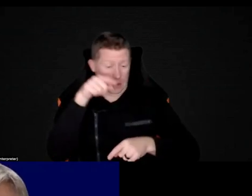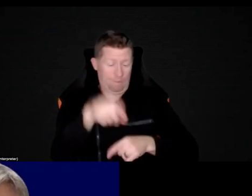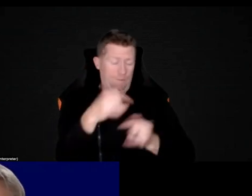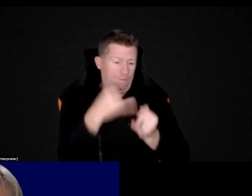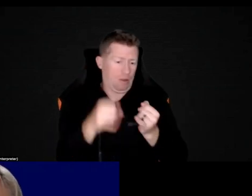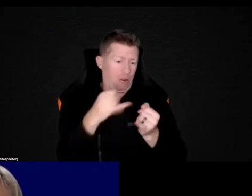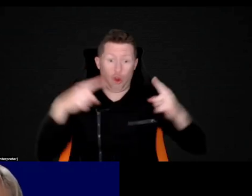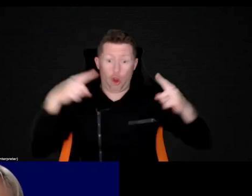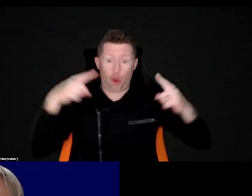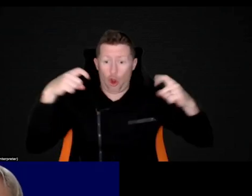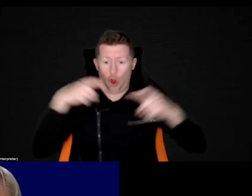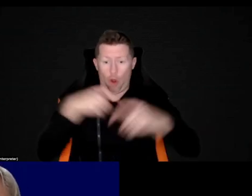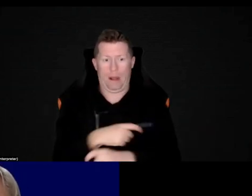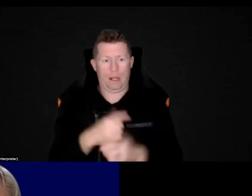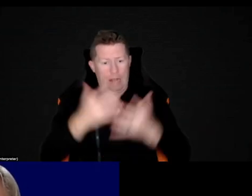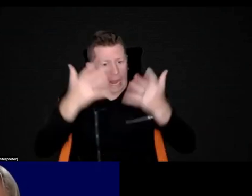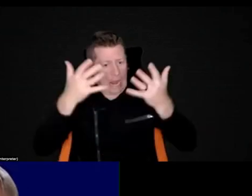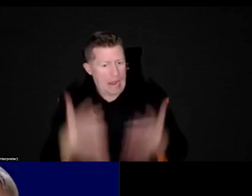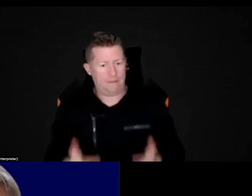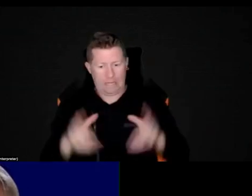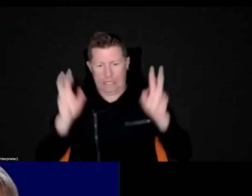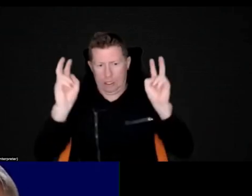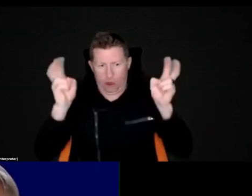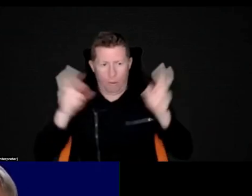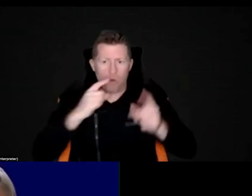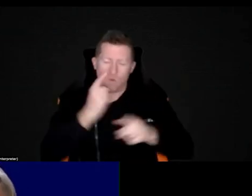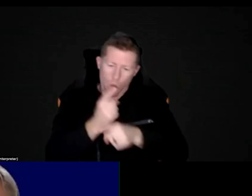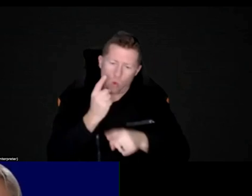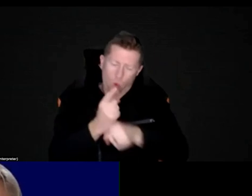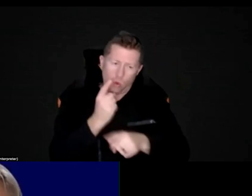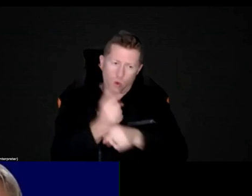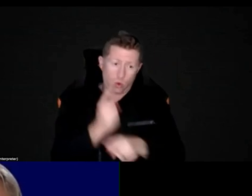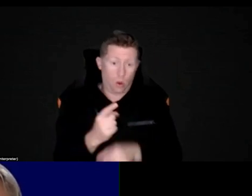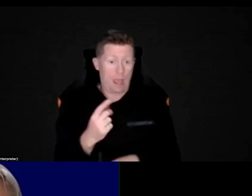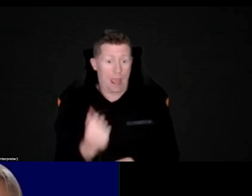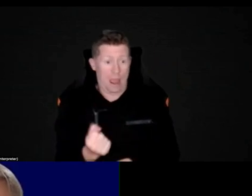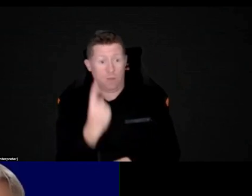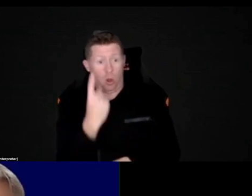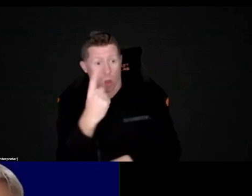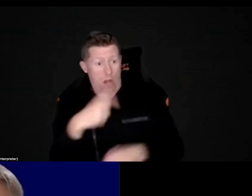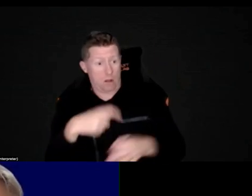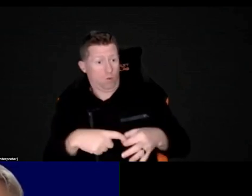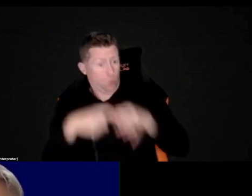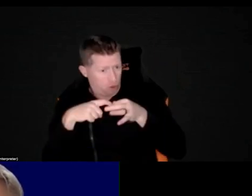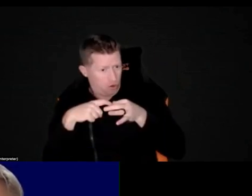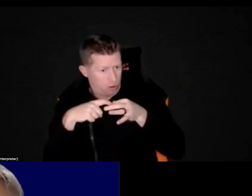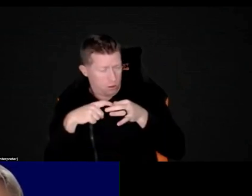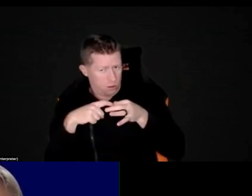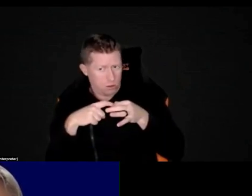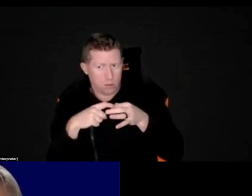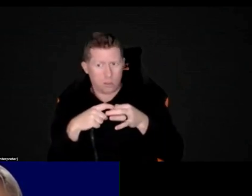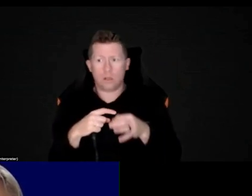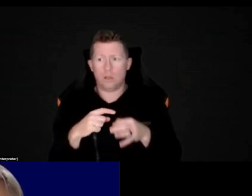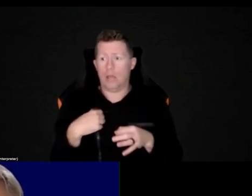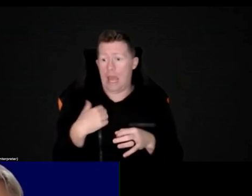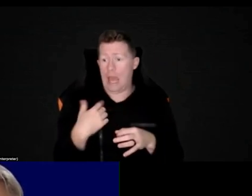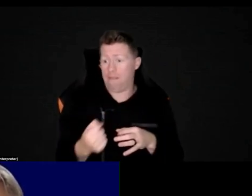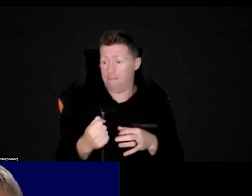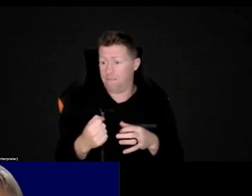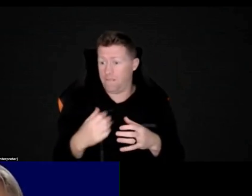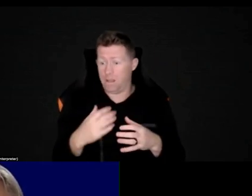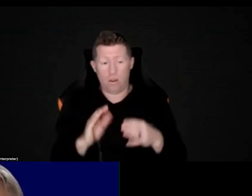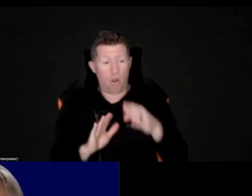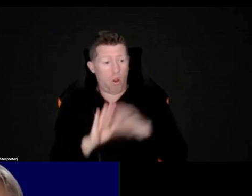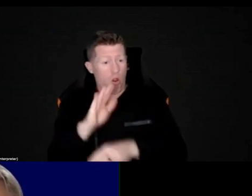evolving topic. So there's been one question already, but we do have just over half an hour for